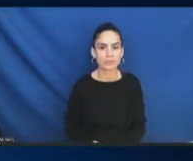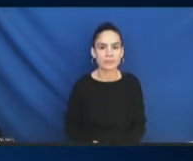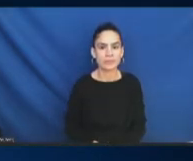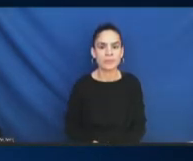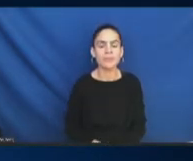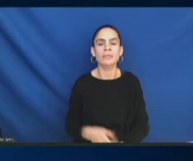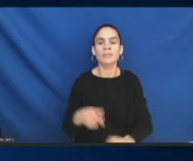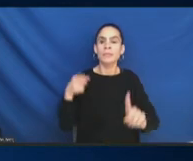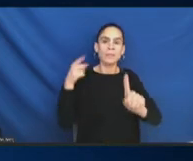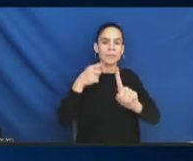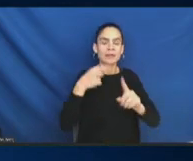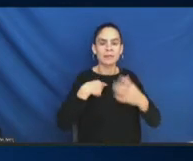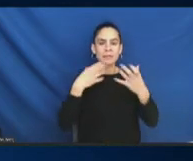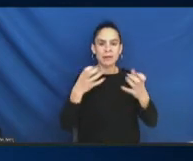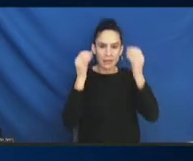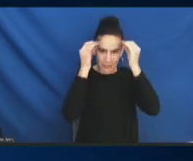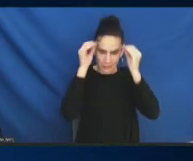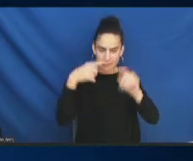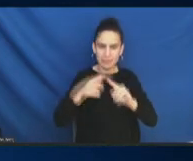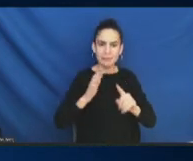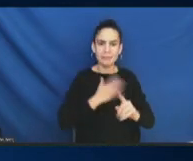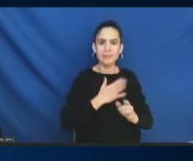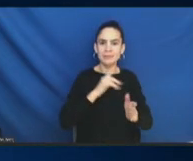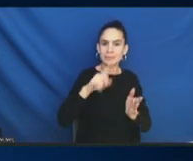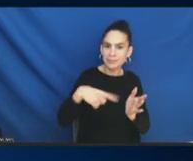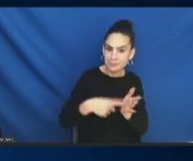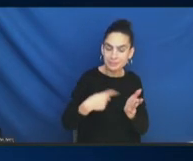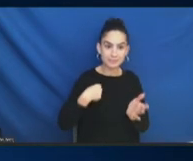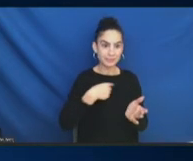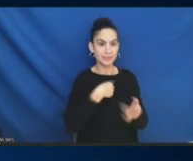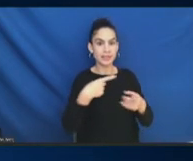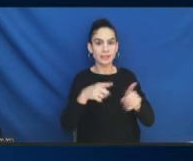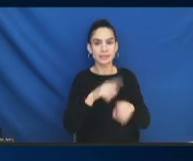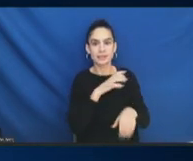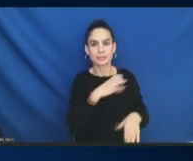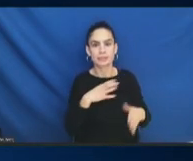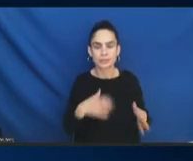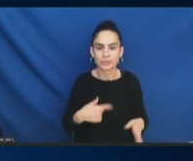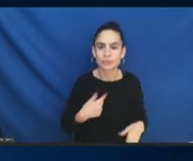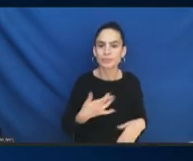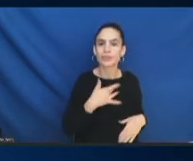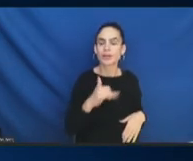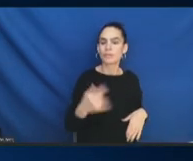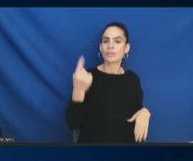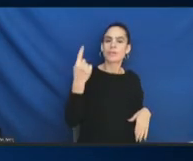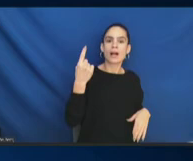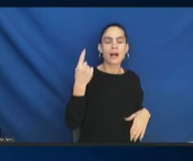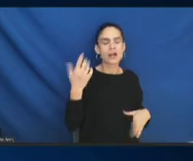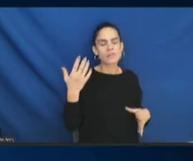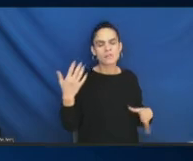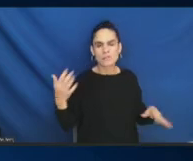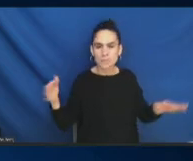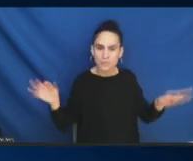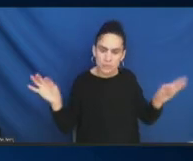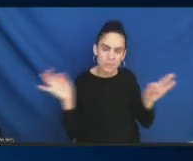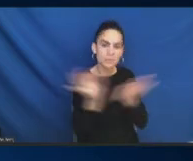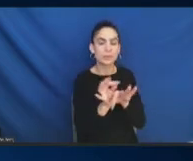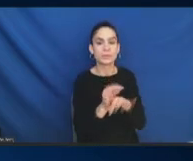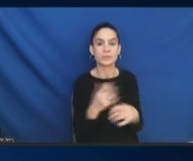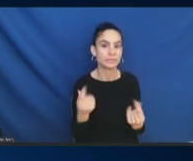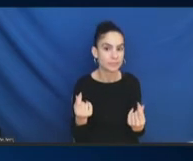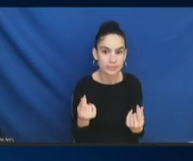just feeling like one of the most important things we could do is leverage this commission